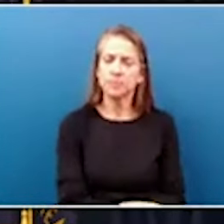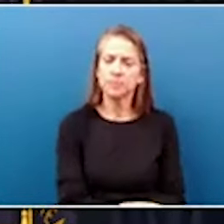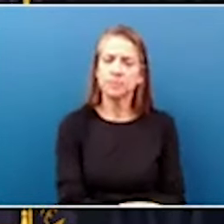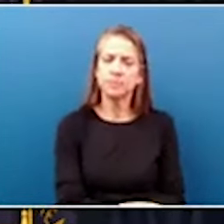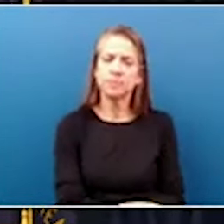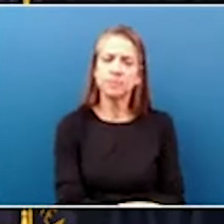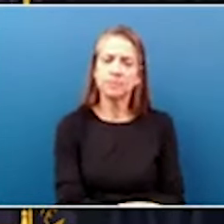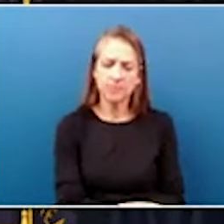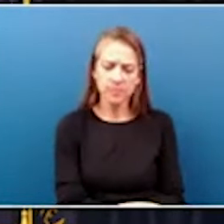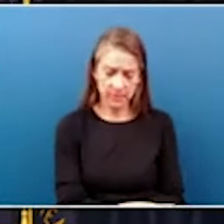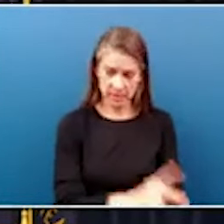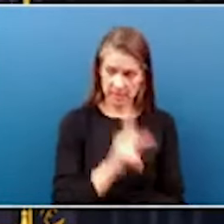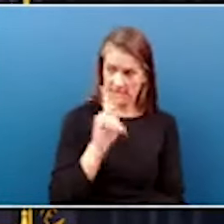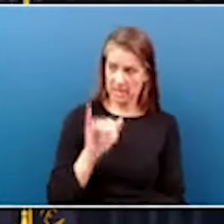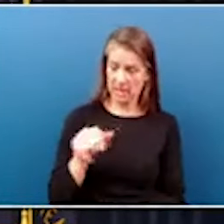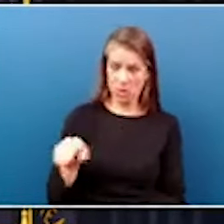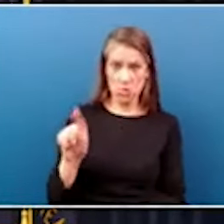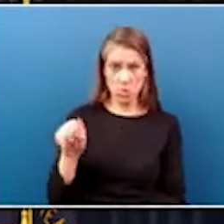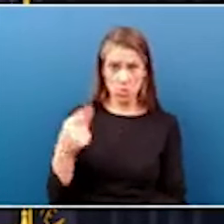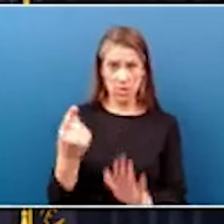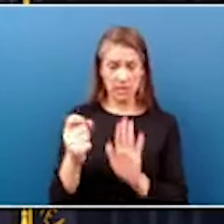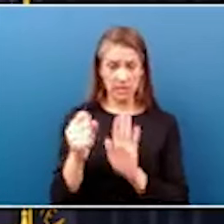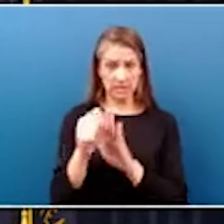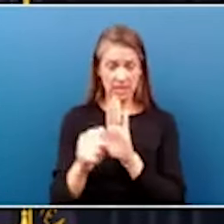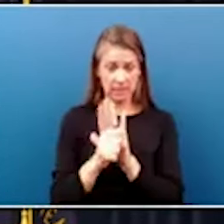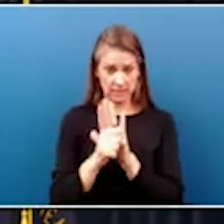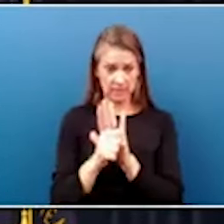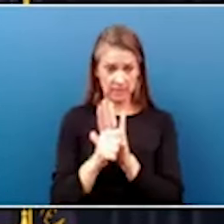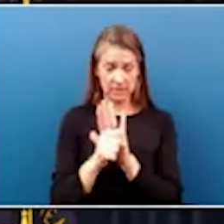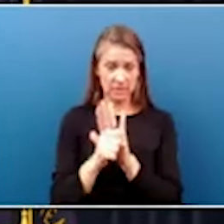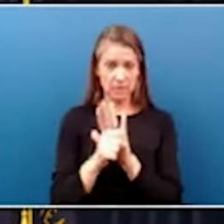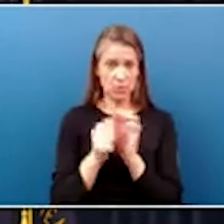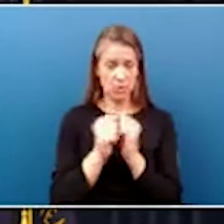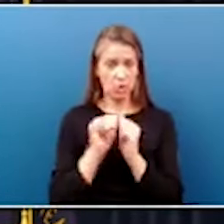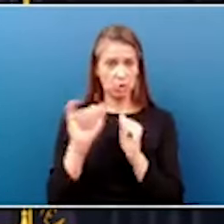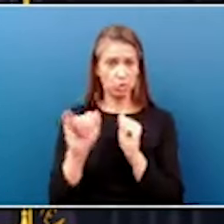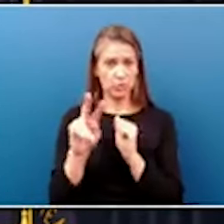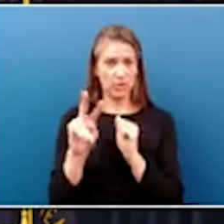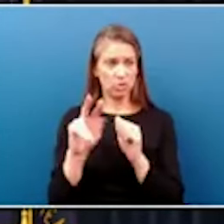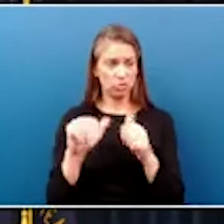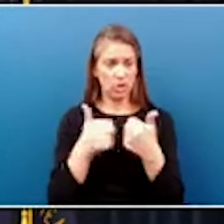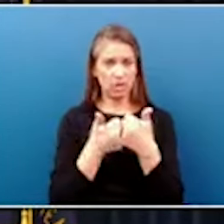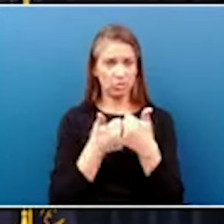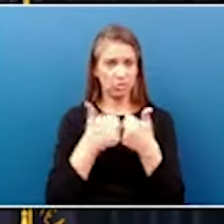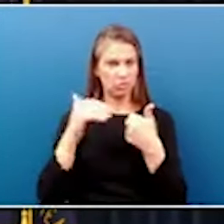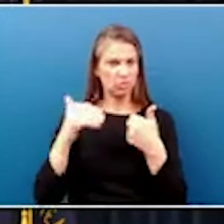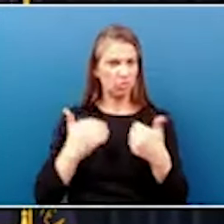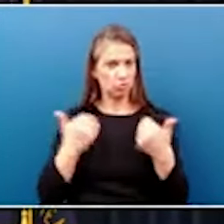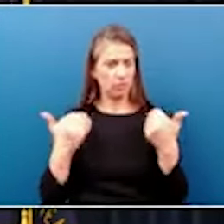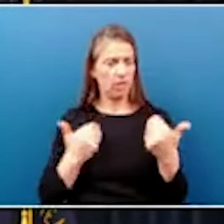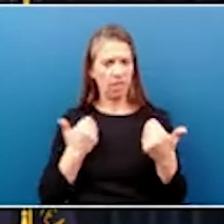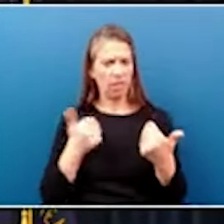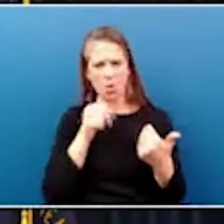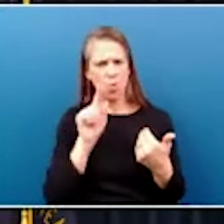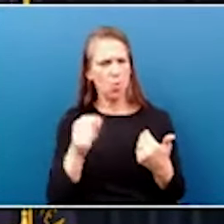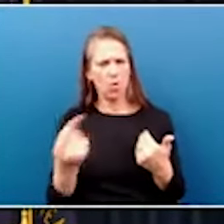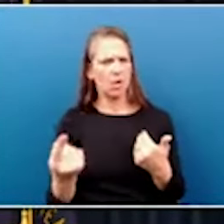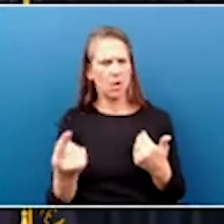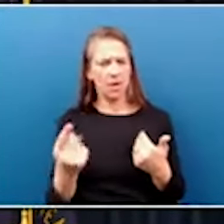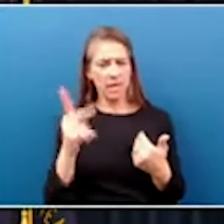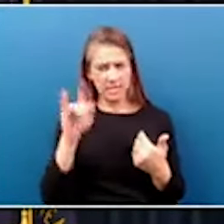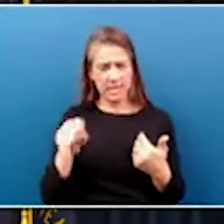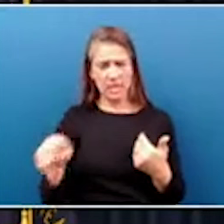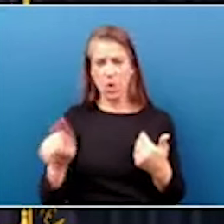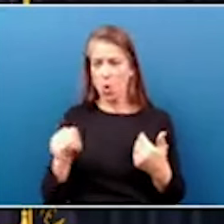Kentucky is not the only state that has faced juvenile challenges lately, but Kentucky is the only state that has taken aggressive action.